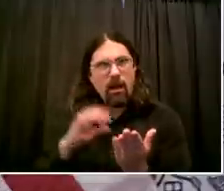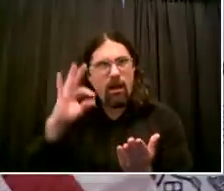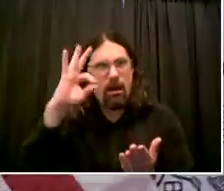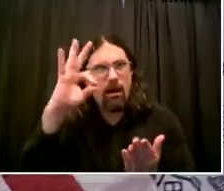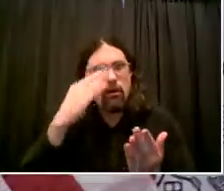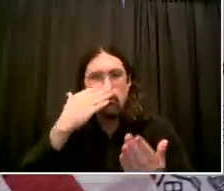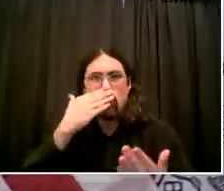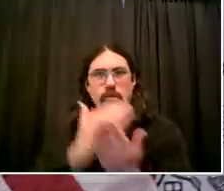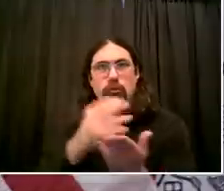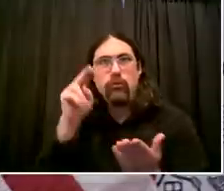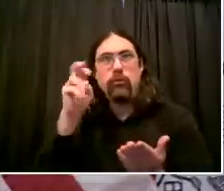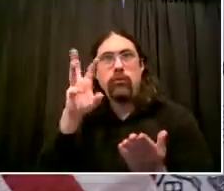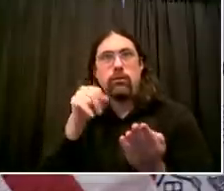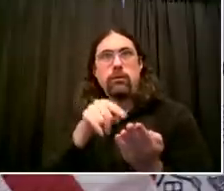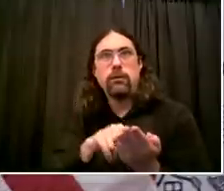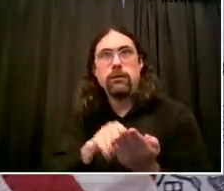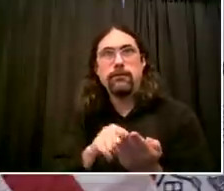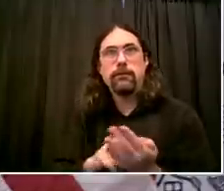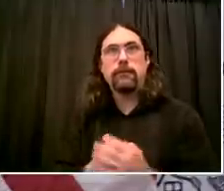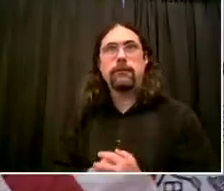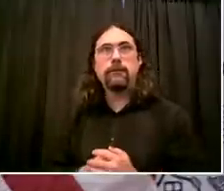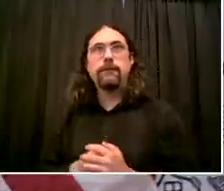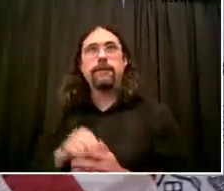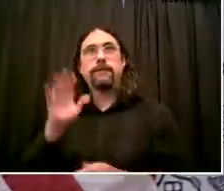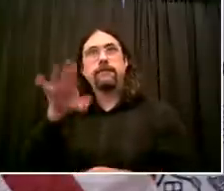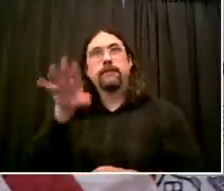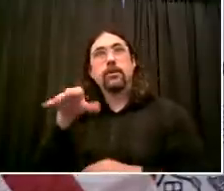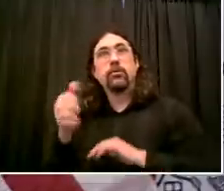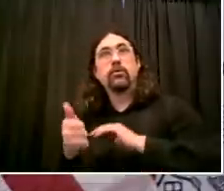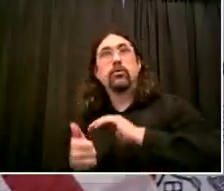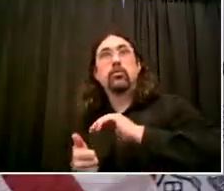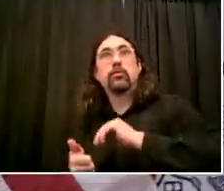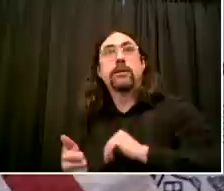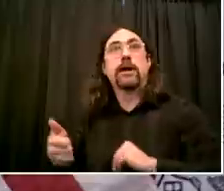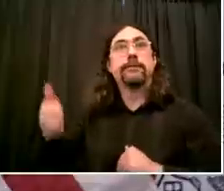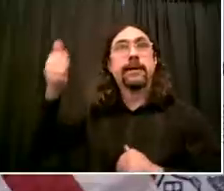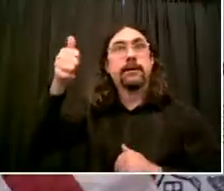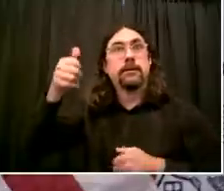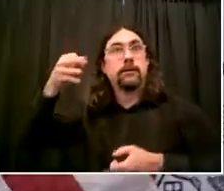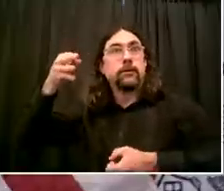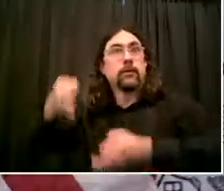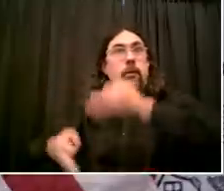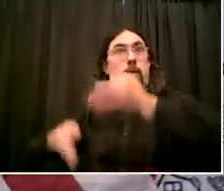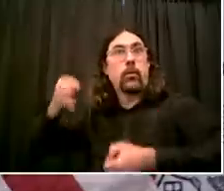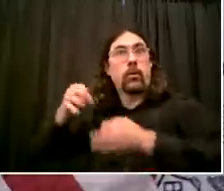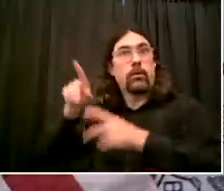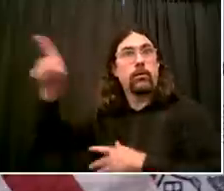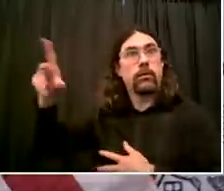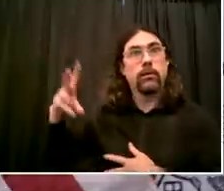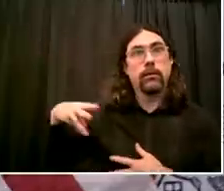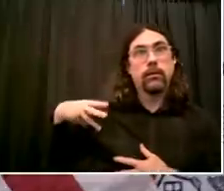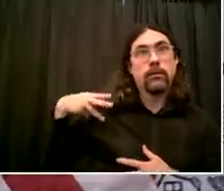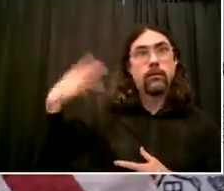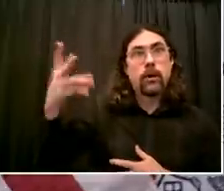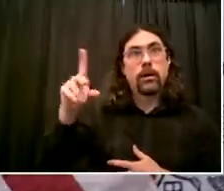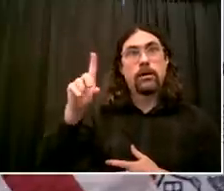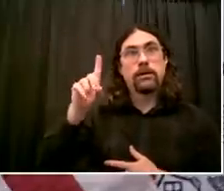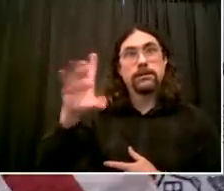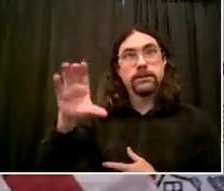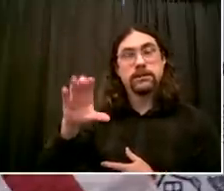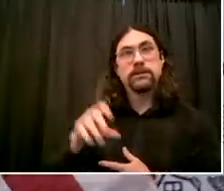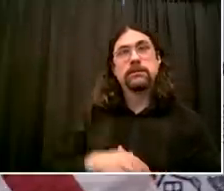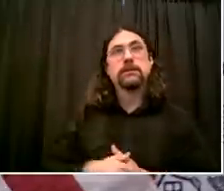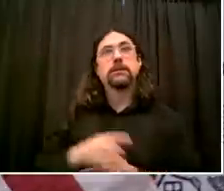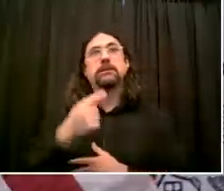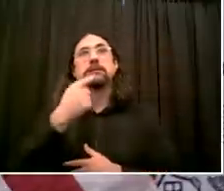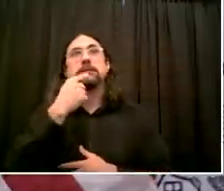Trump administration's actions related to DACA, related to the DREAMers, were unconstitutional. And as I understand it, that means that the